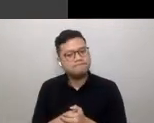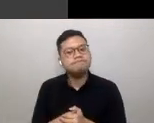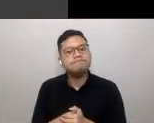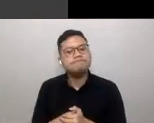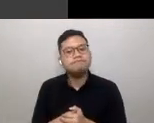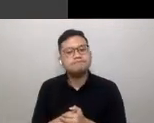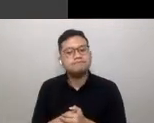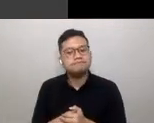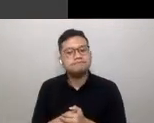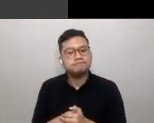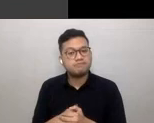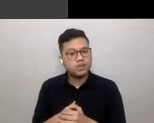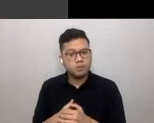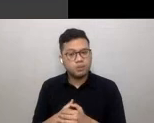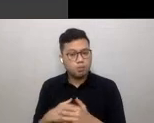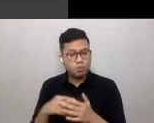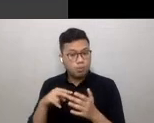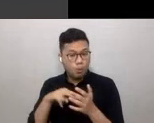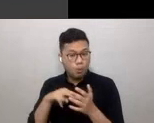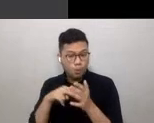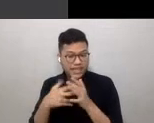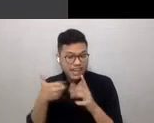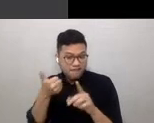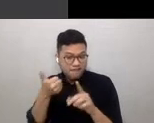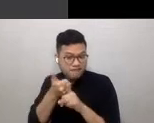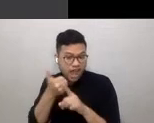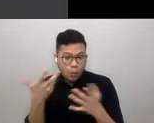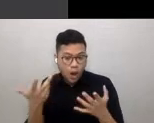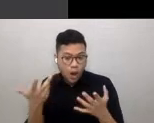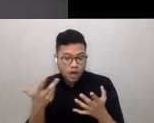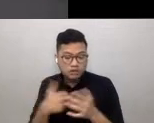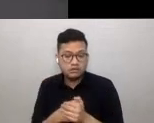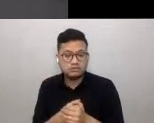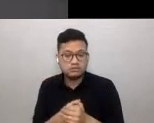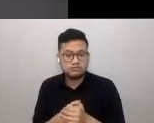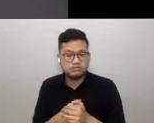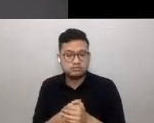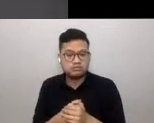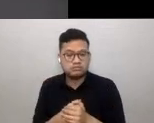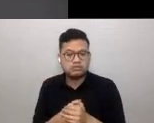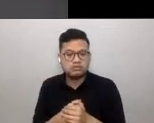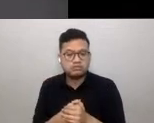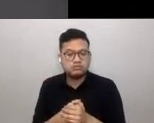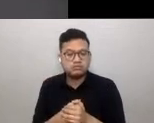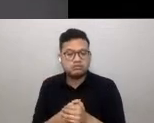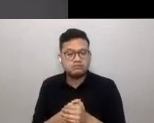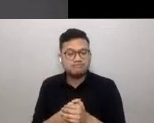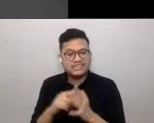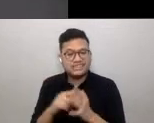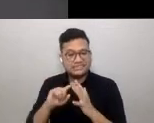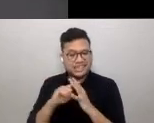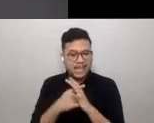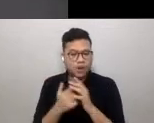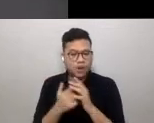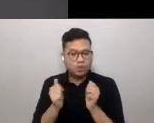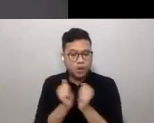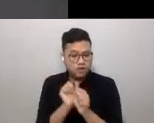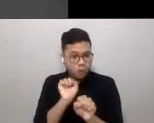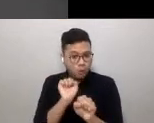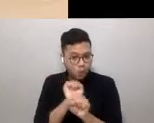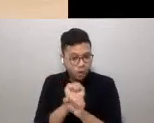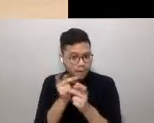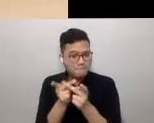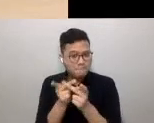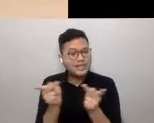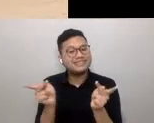So, what are the effects on the places we inhabit? Let's start with the workplace.